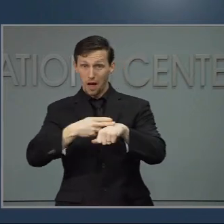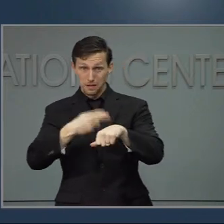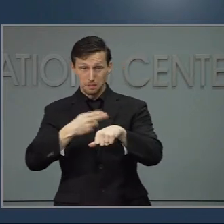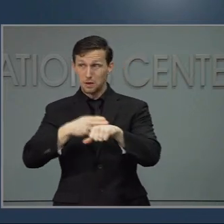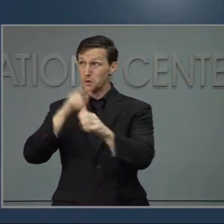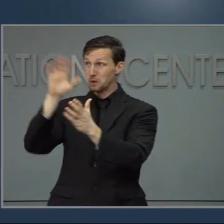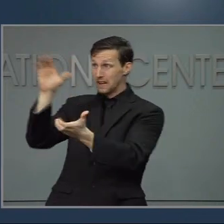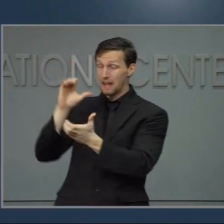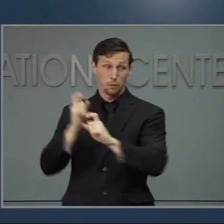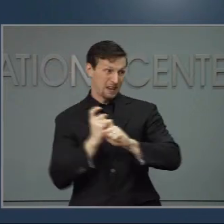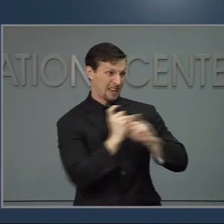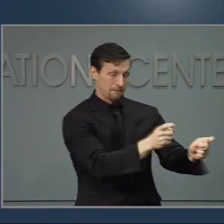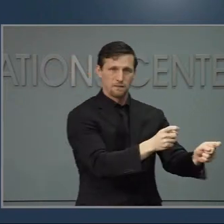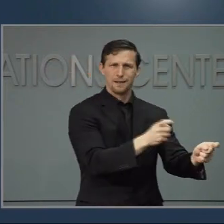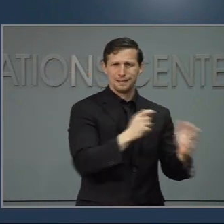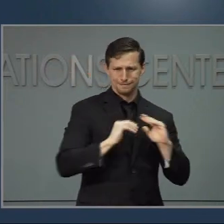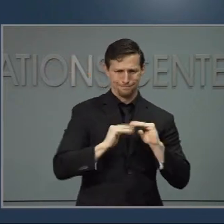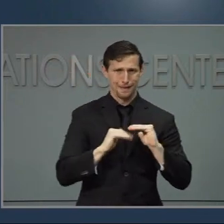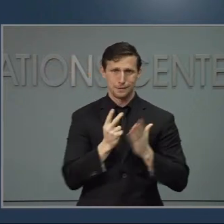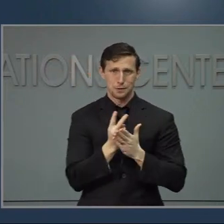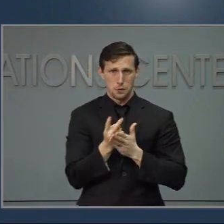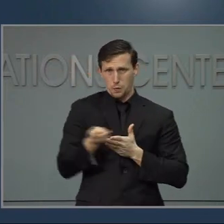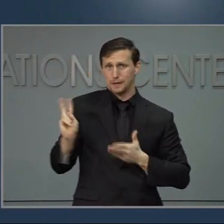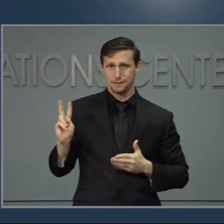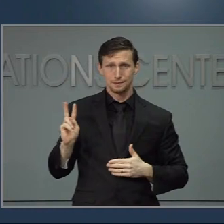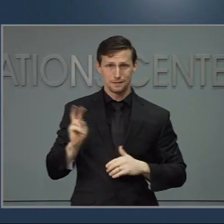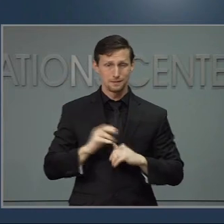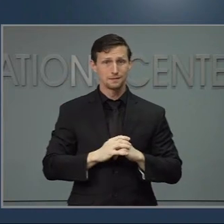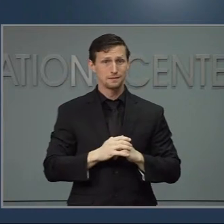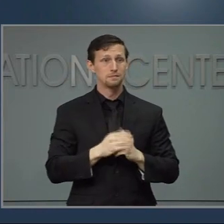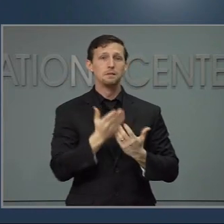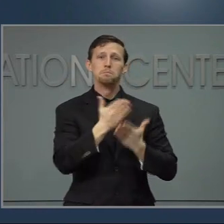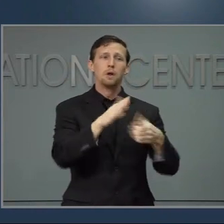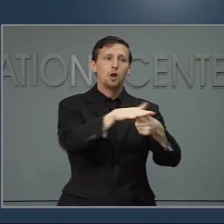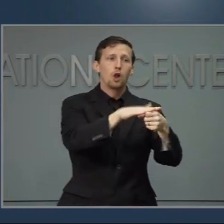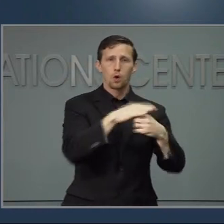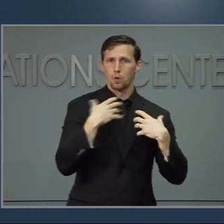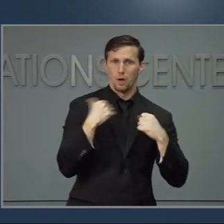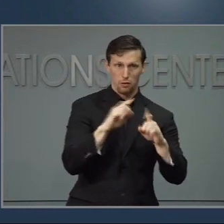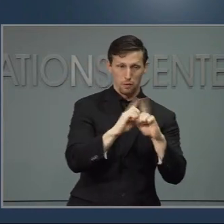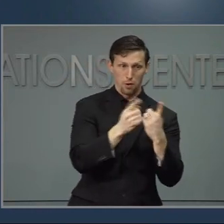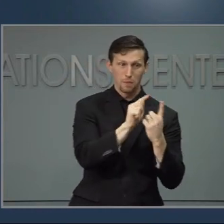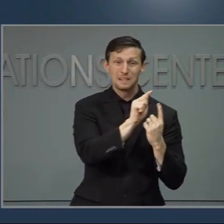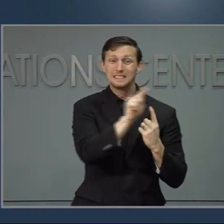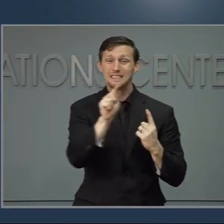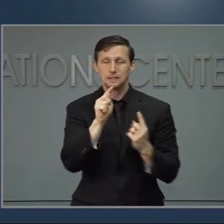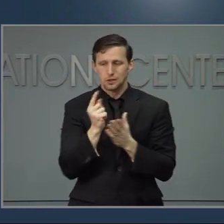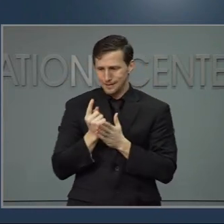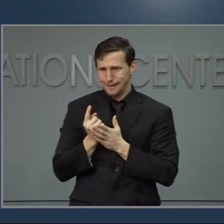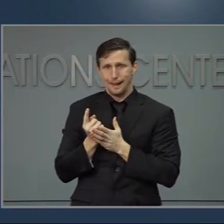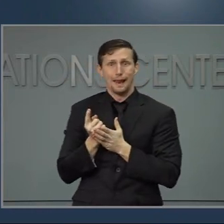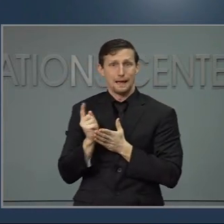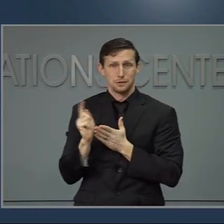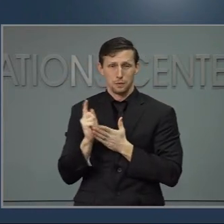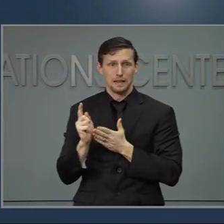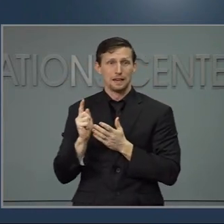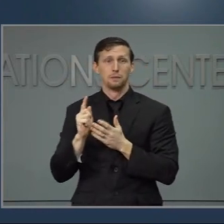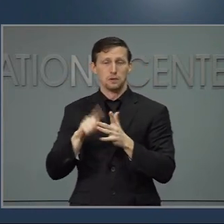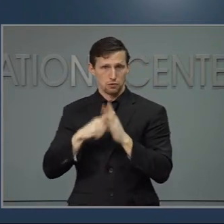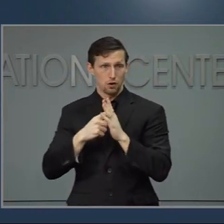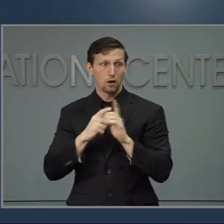two weeks ago. Local health departments started receiving vaccine doses just last week, a few days just before Christmas.